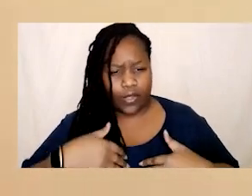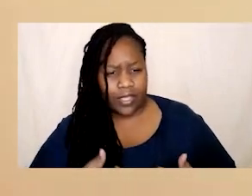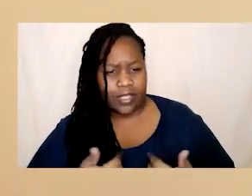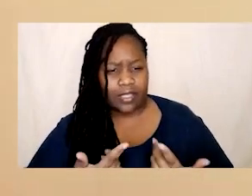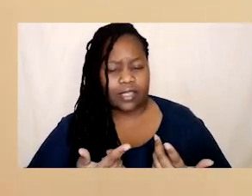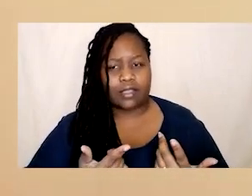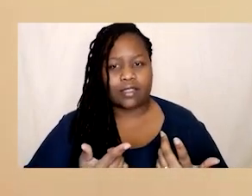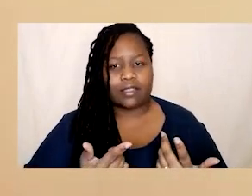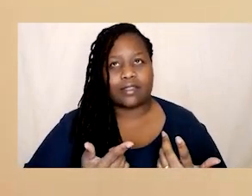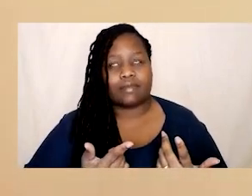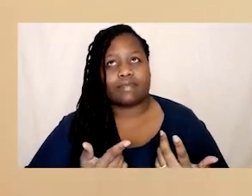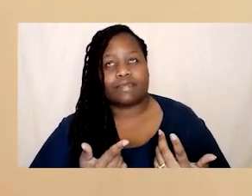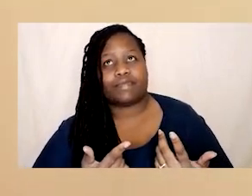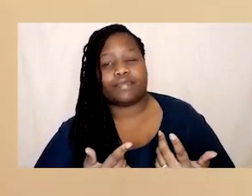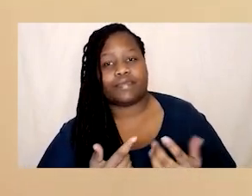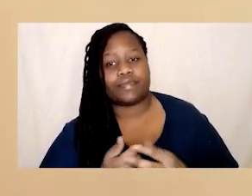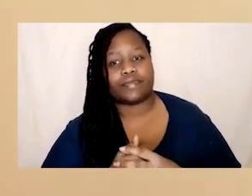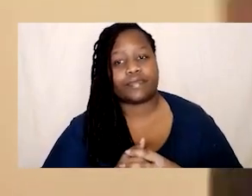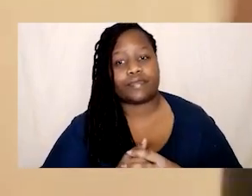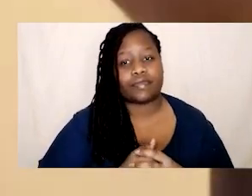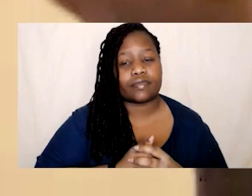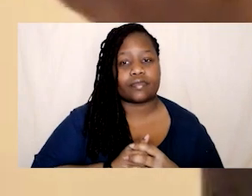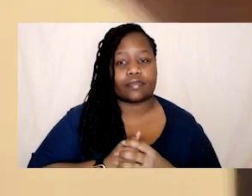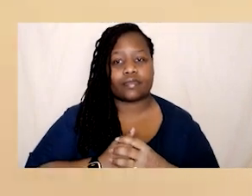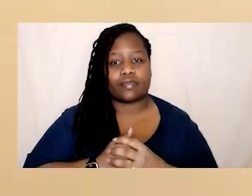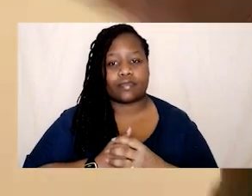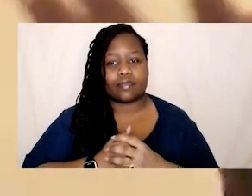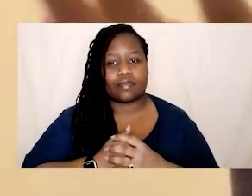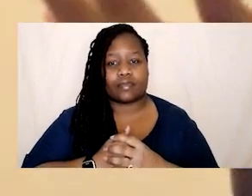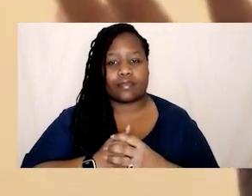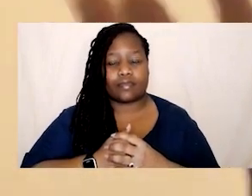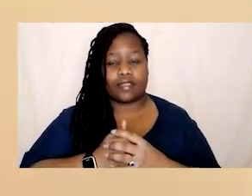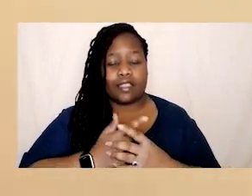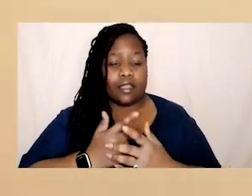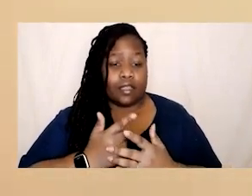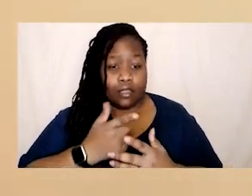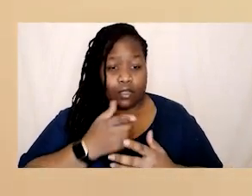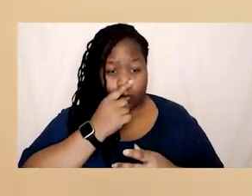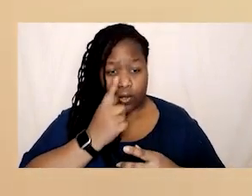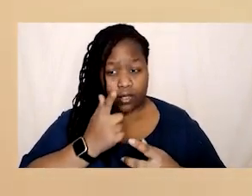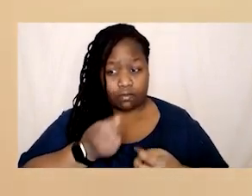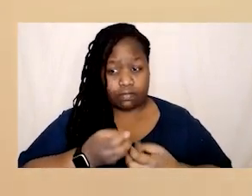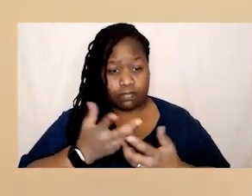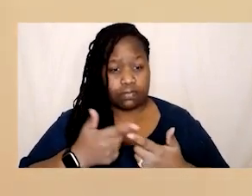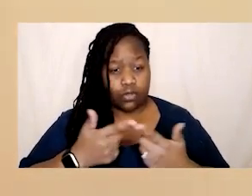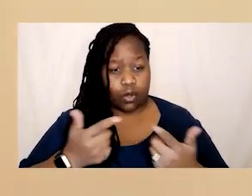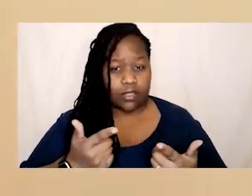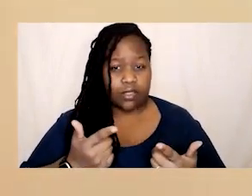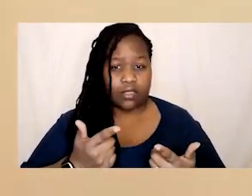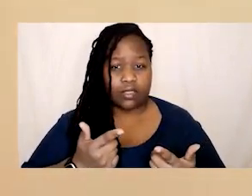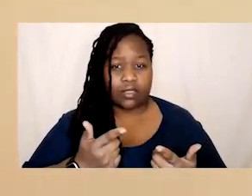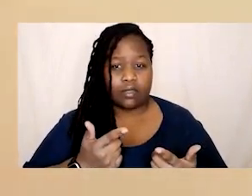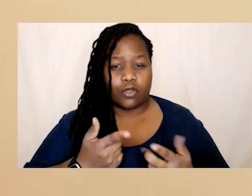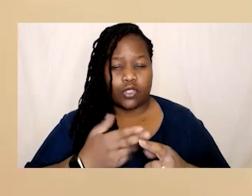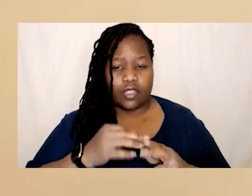um but it's true so much more so much more comes forth than someone who is trying to strive and trying